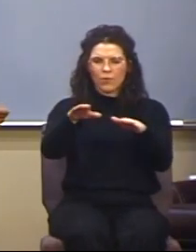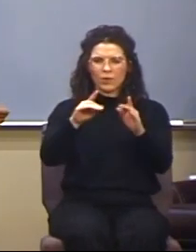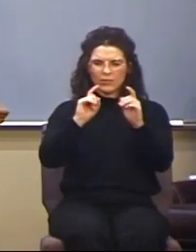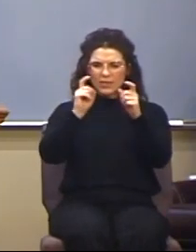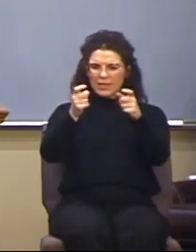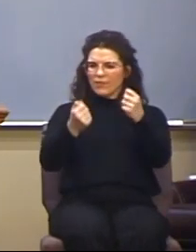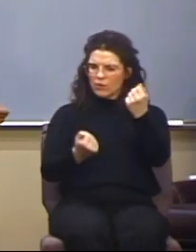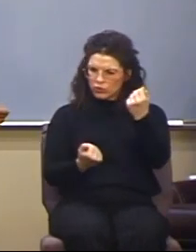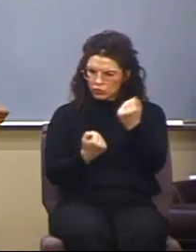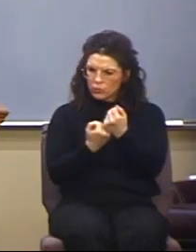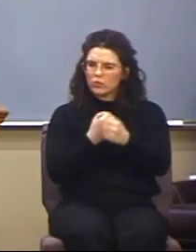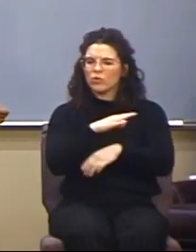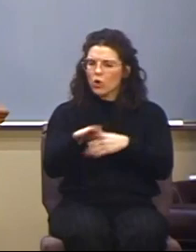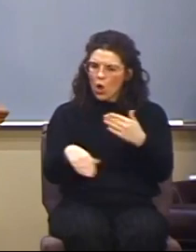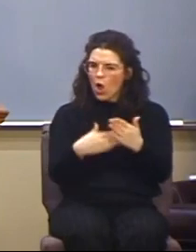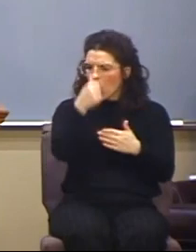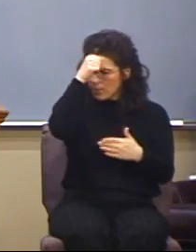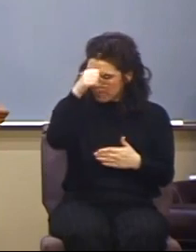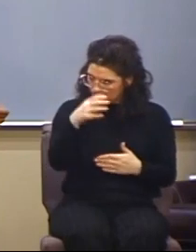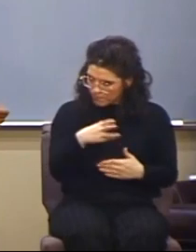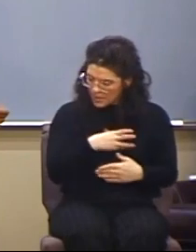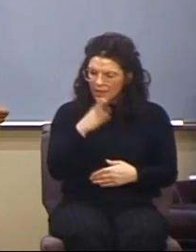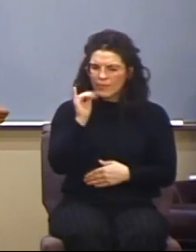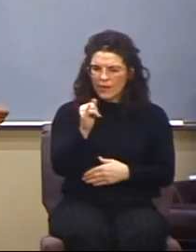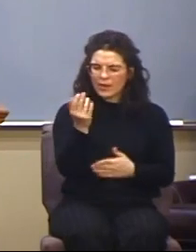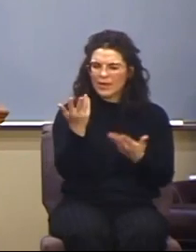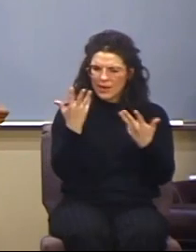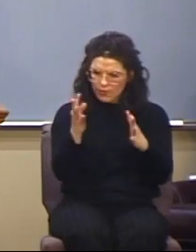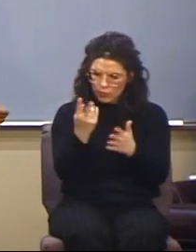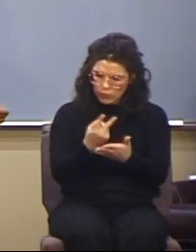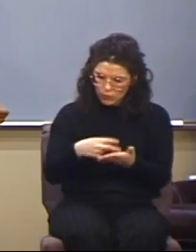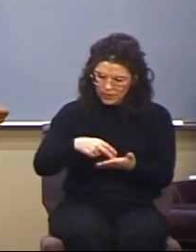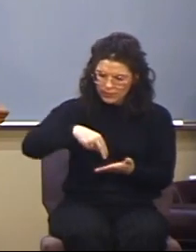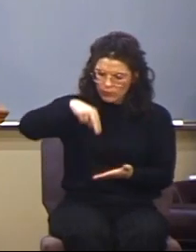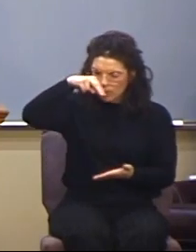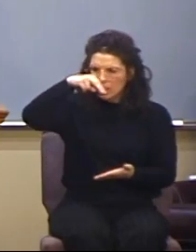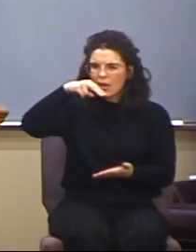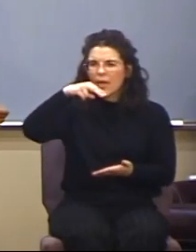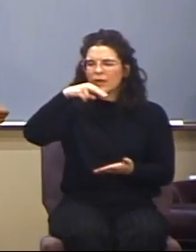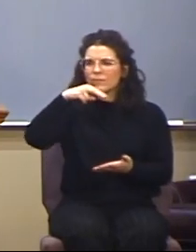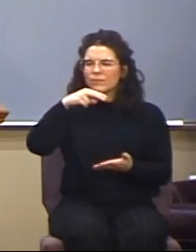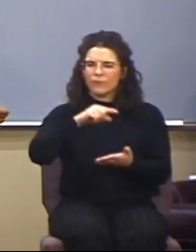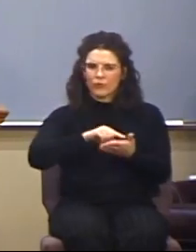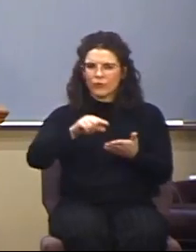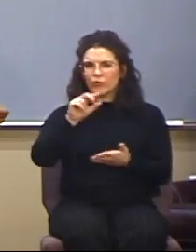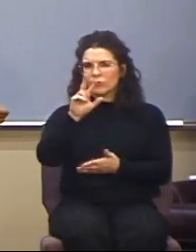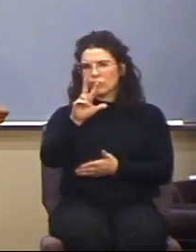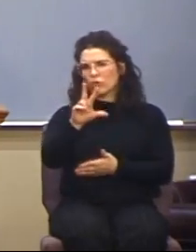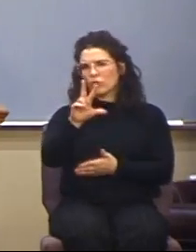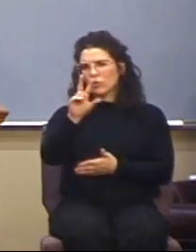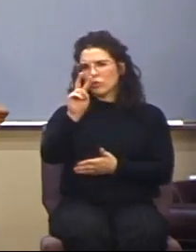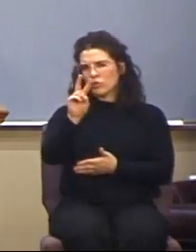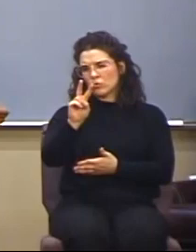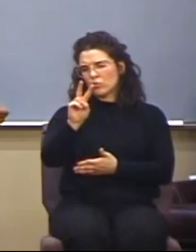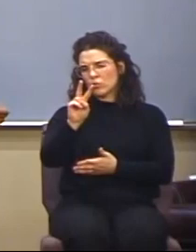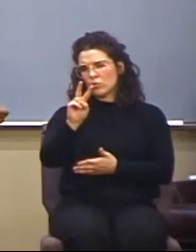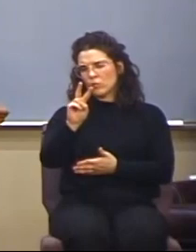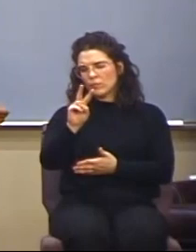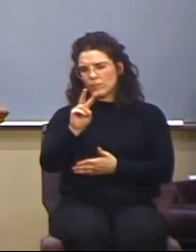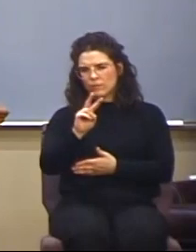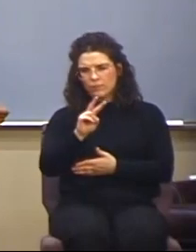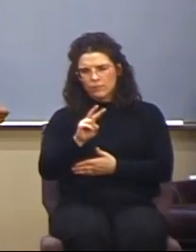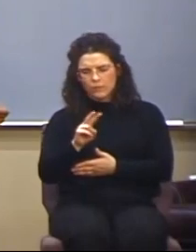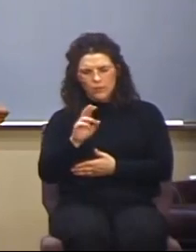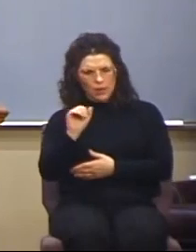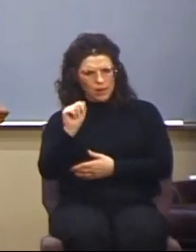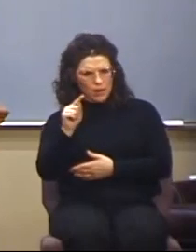given assurance unto all men, in that he hath raised him from the dead. Verse 32, And when they heard